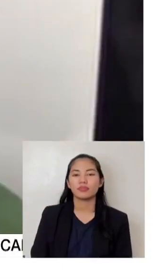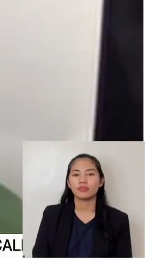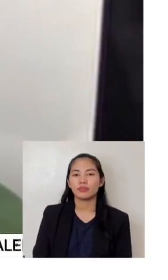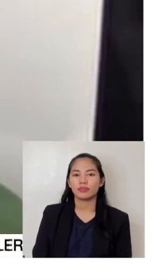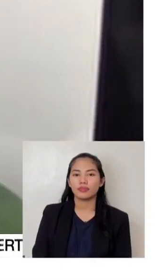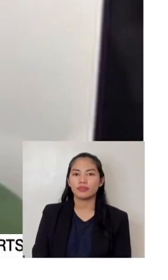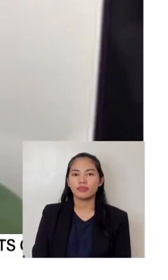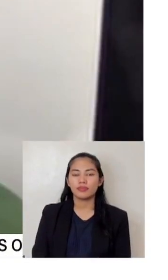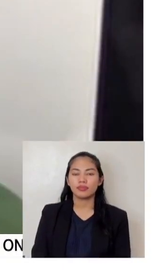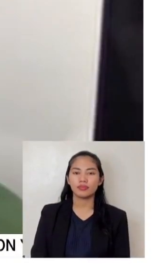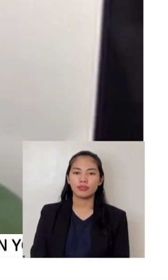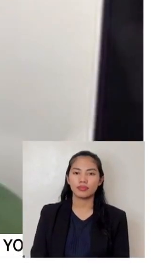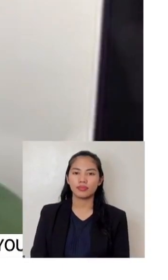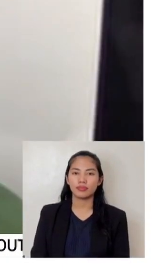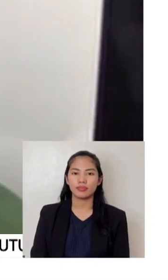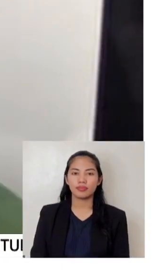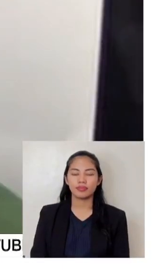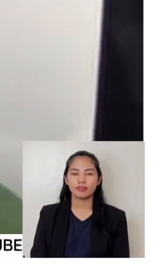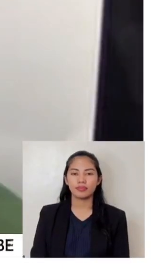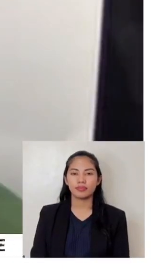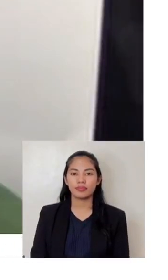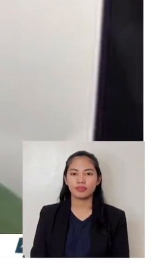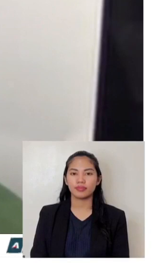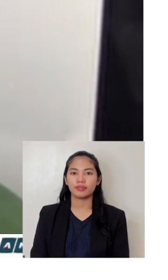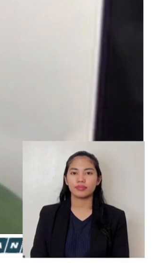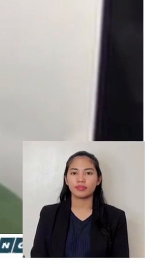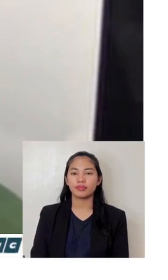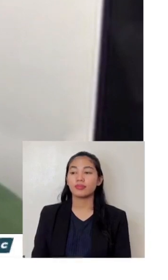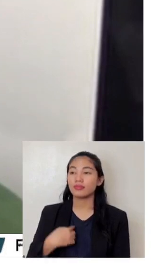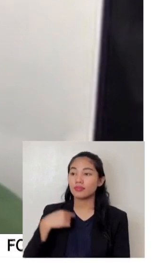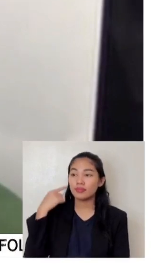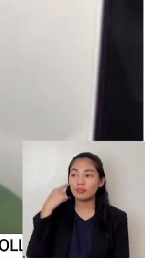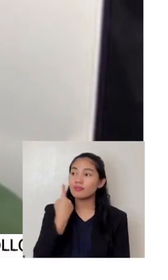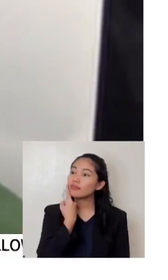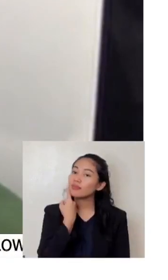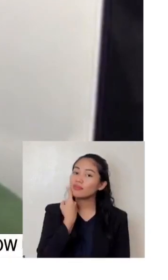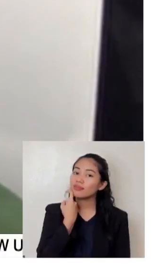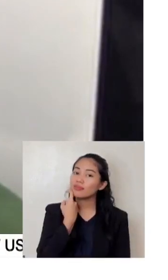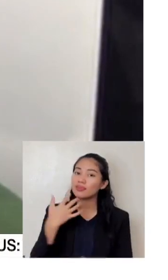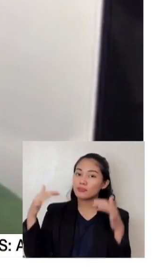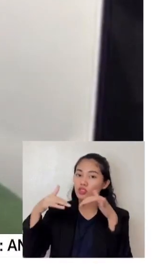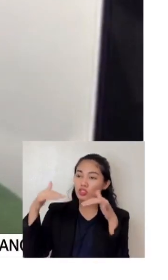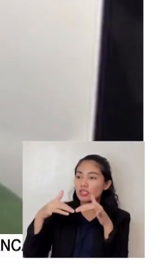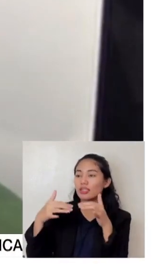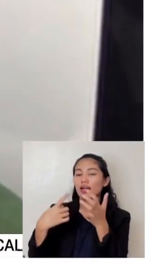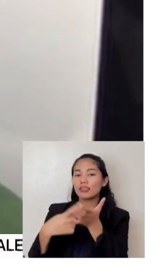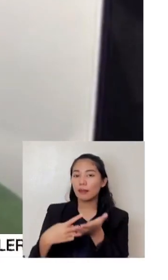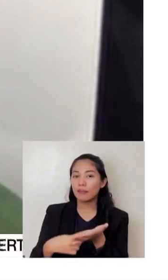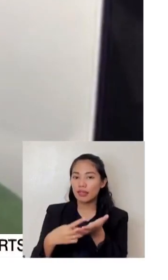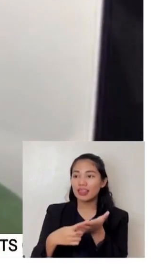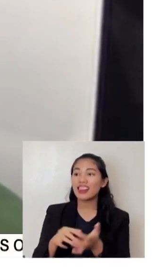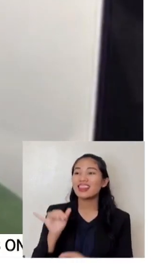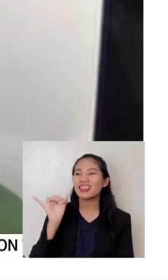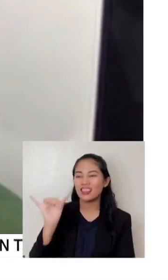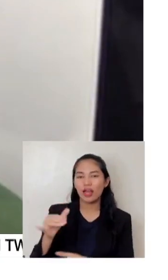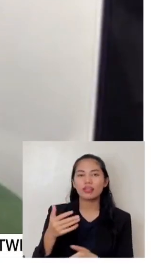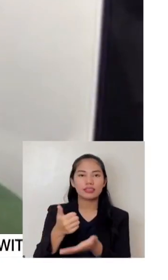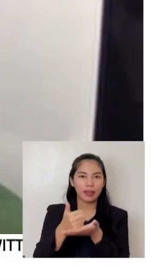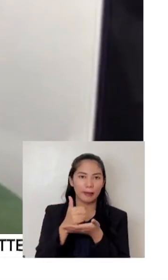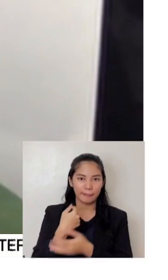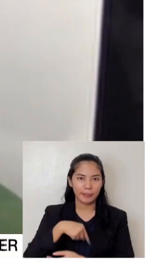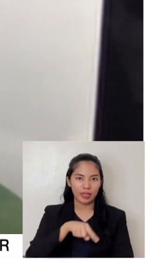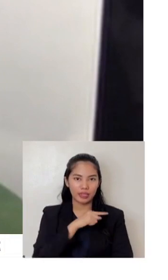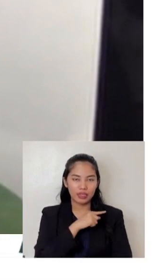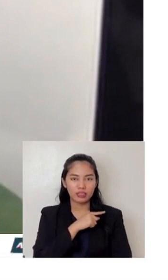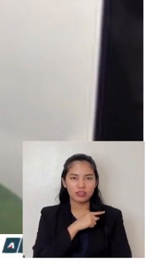previous forums or debates should teach us the way forward in terms of